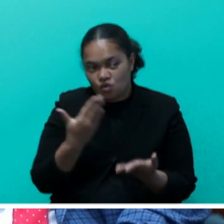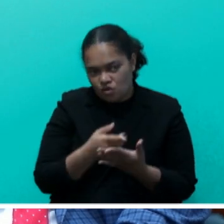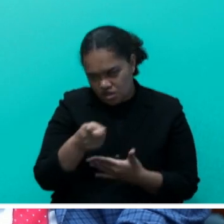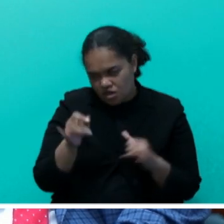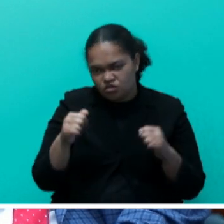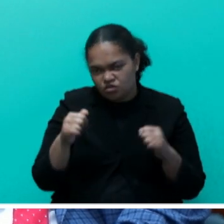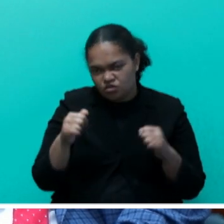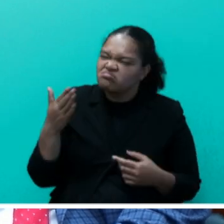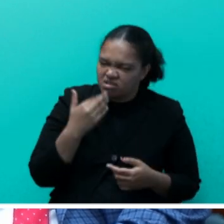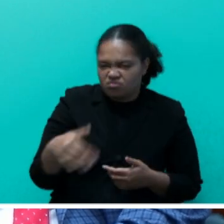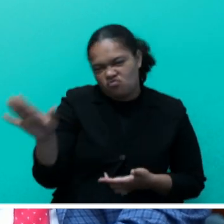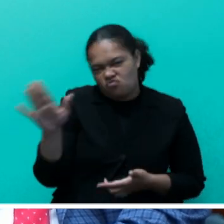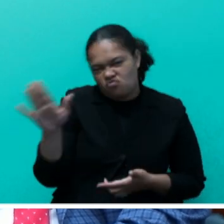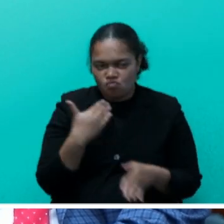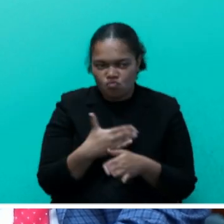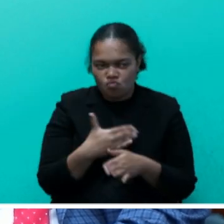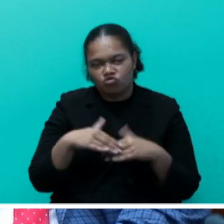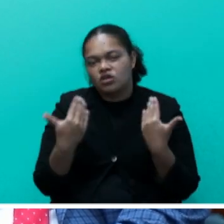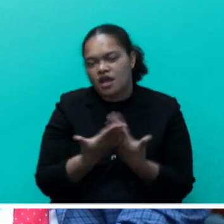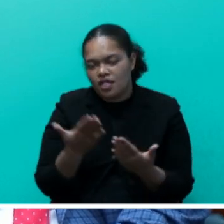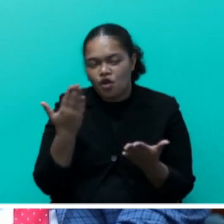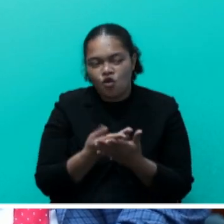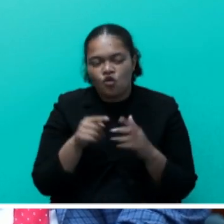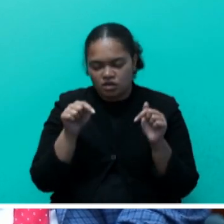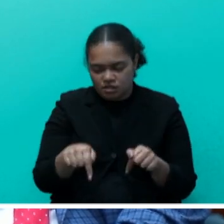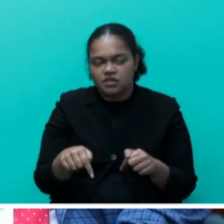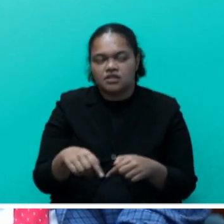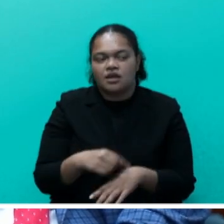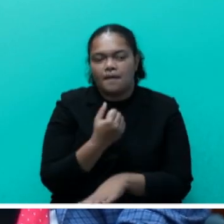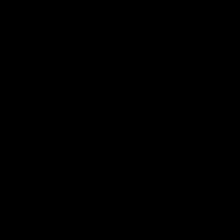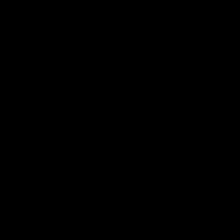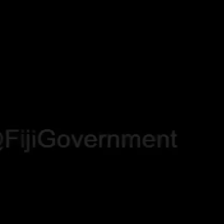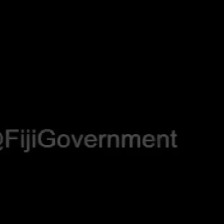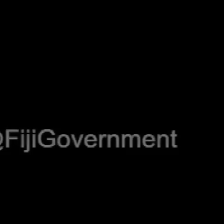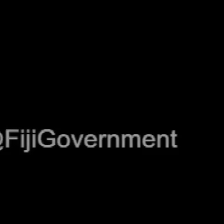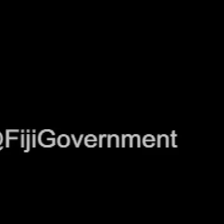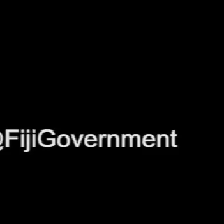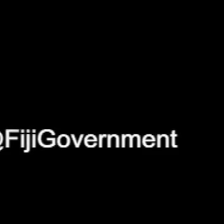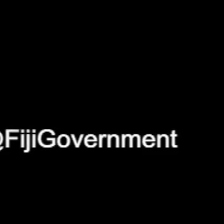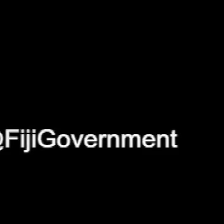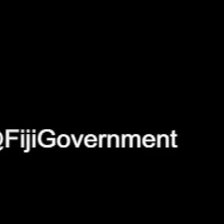have to work together in this regard, maritime safety, Navaleo. Yes.